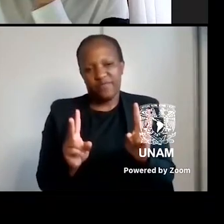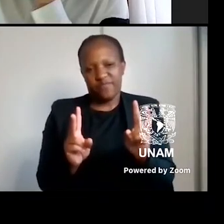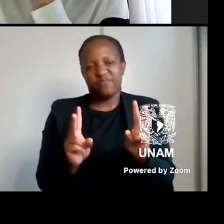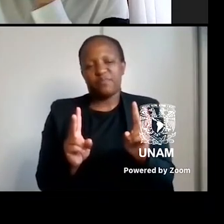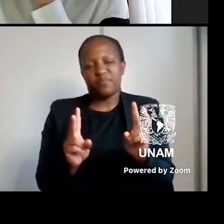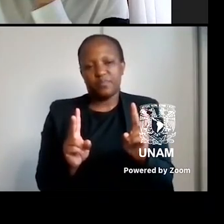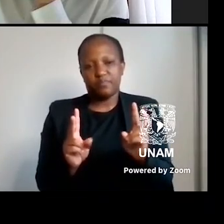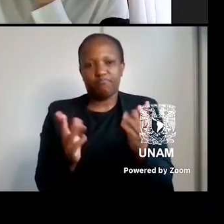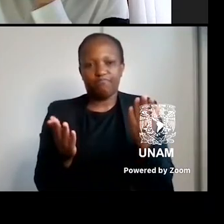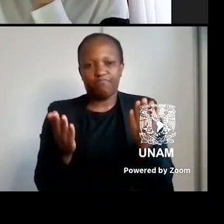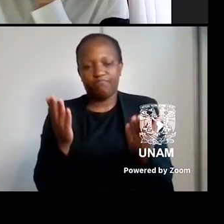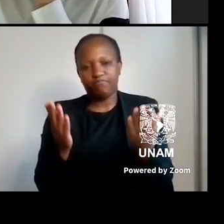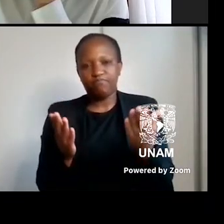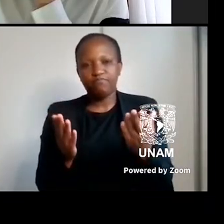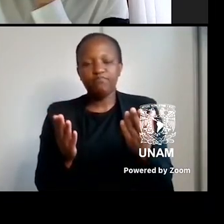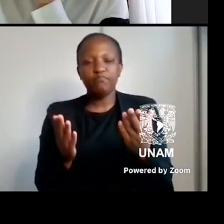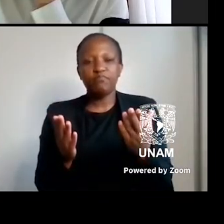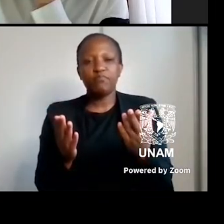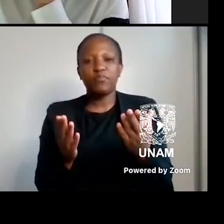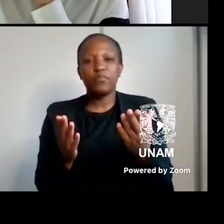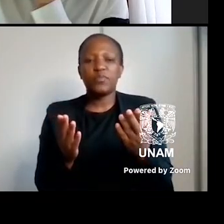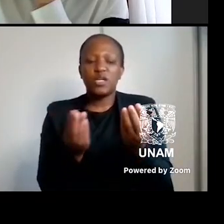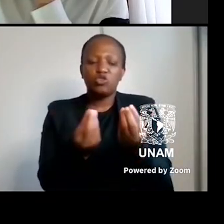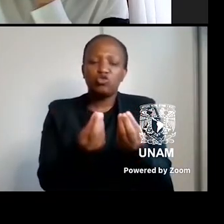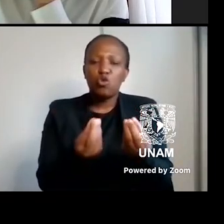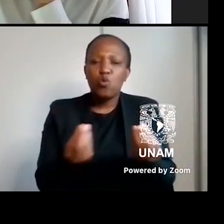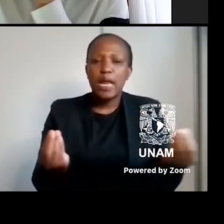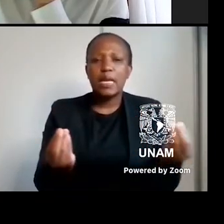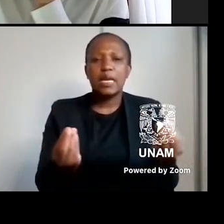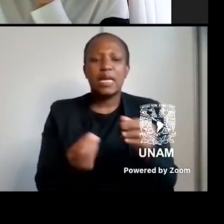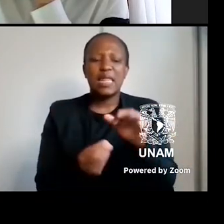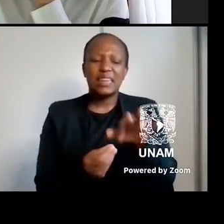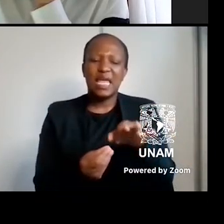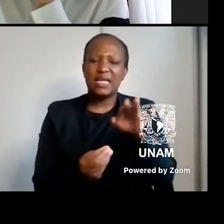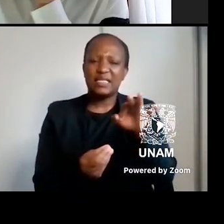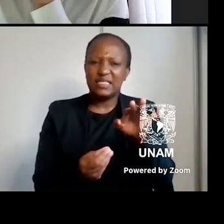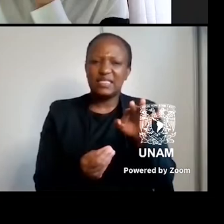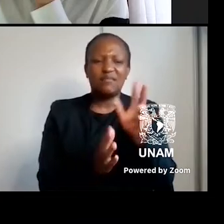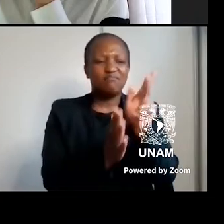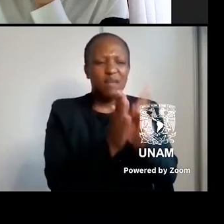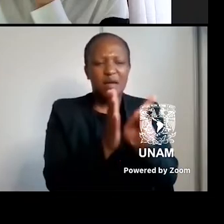more than 30 minors were shot by the police.